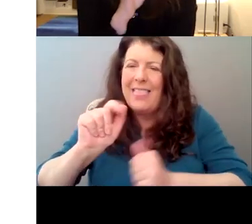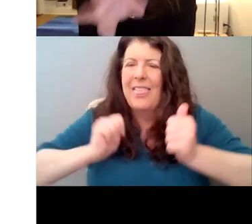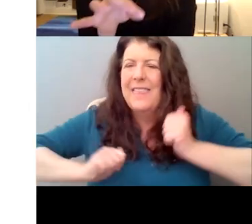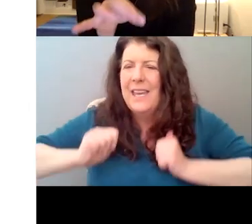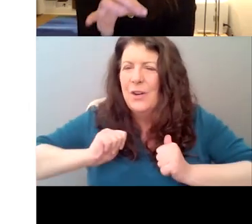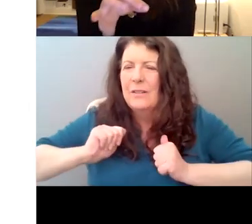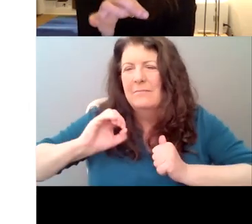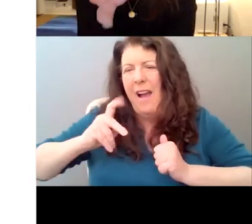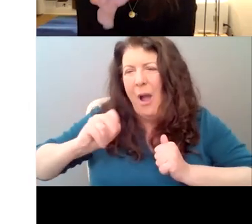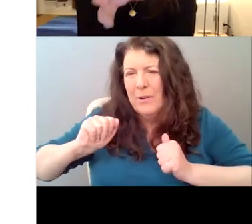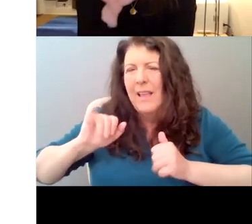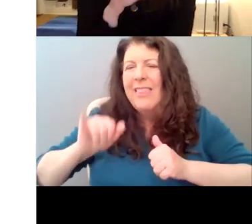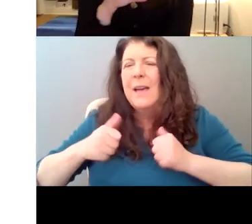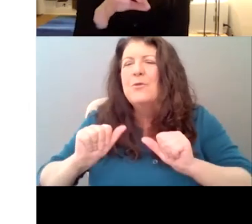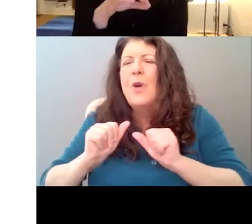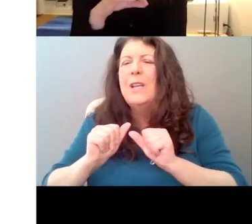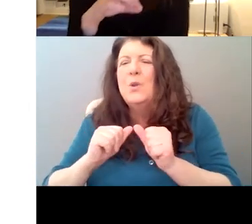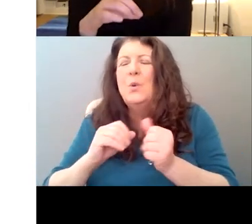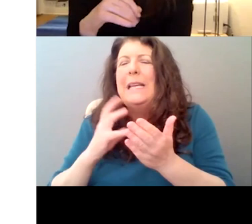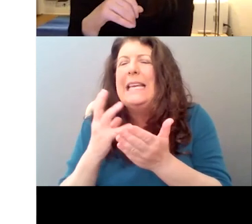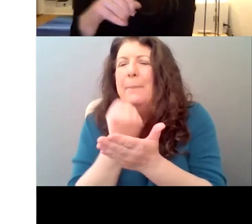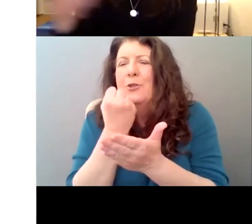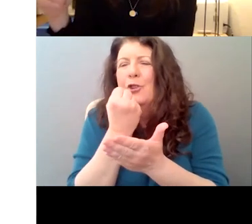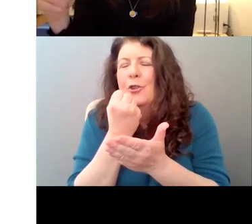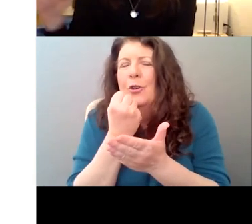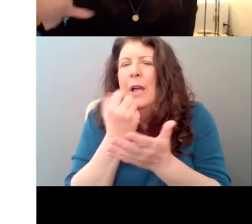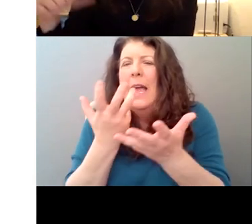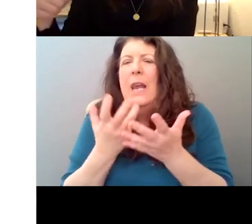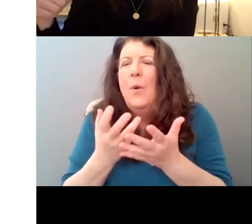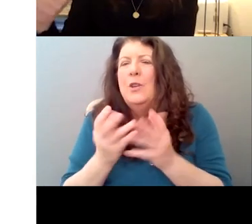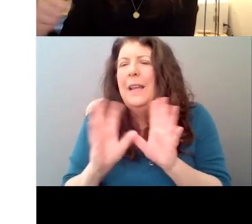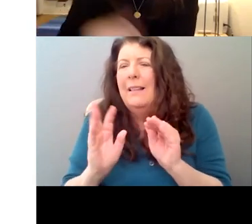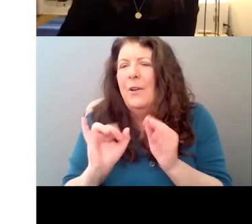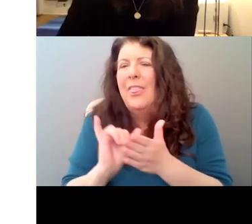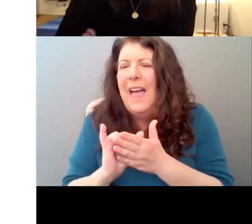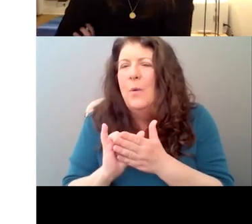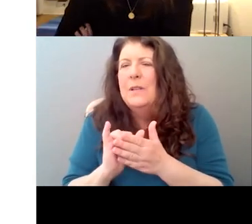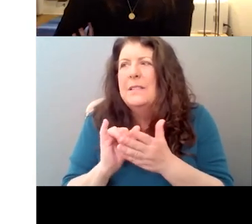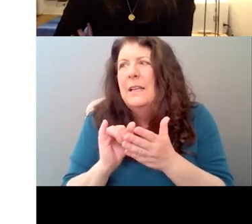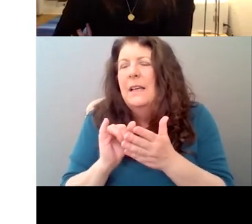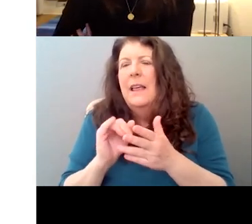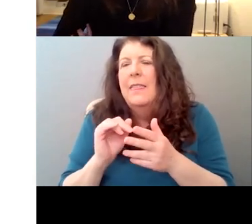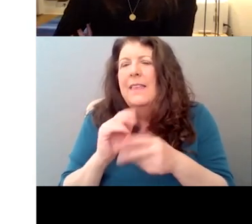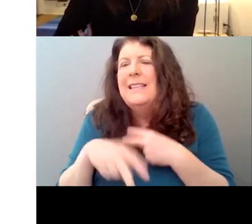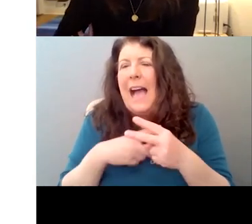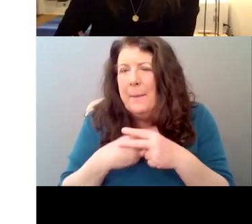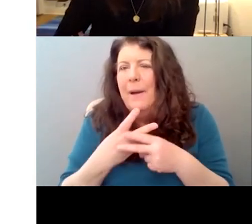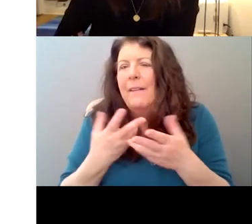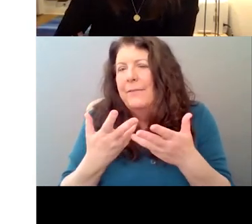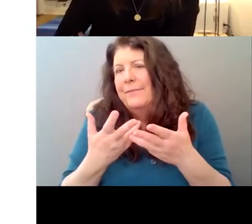making it really clear that like, this was going to be an episode where we kicked all the costumes, like up to 11. Um,